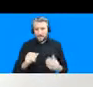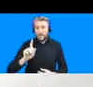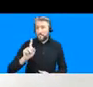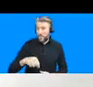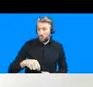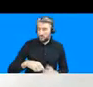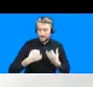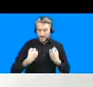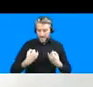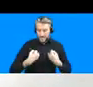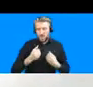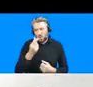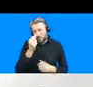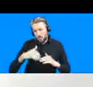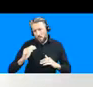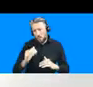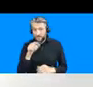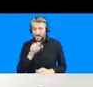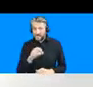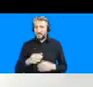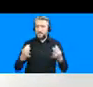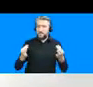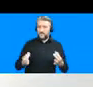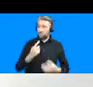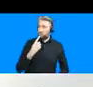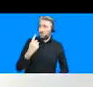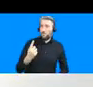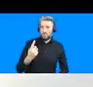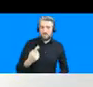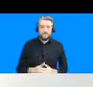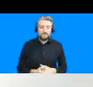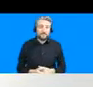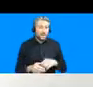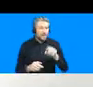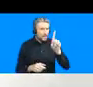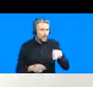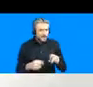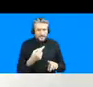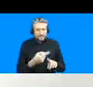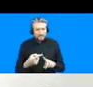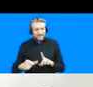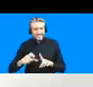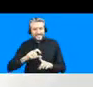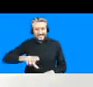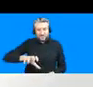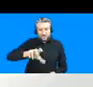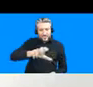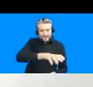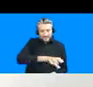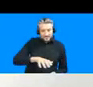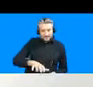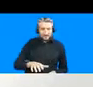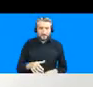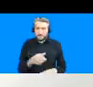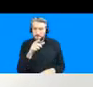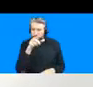is reported and uh in terms of karachi's different districts uh the total number of cases the manner in which they are spread